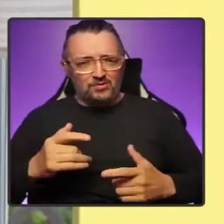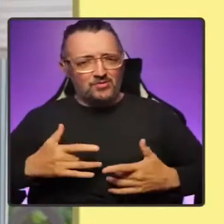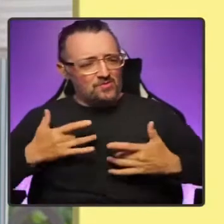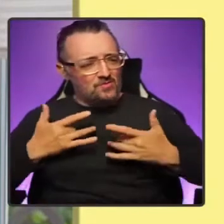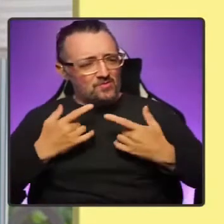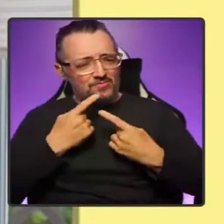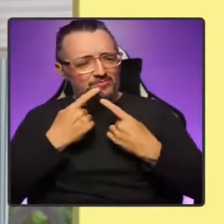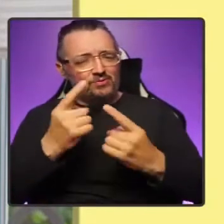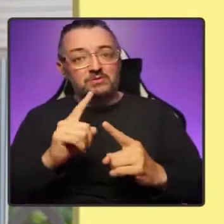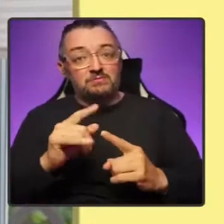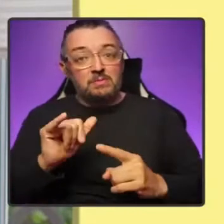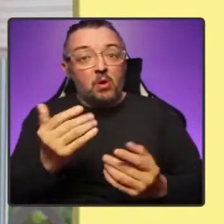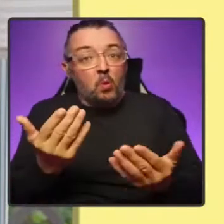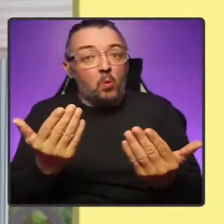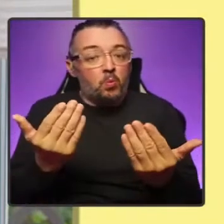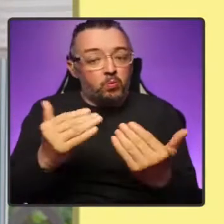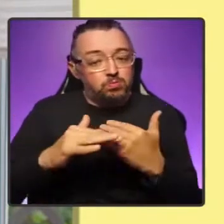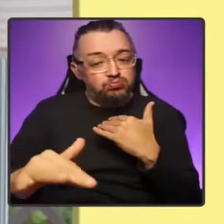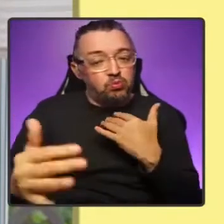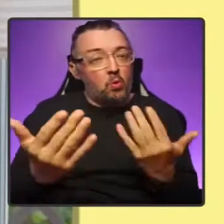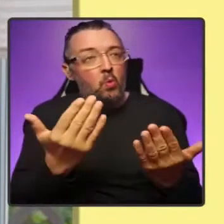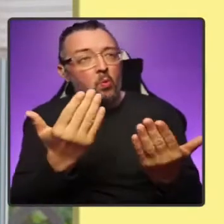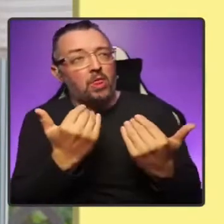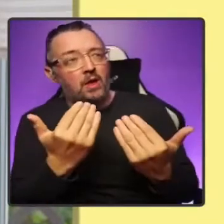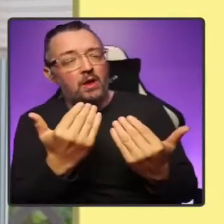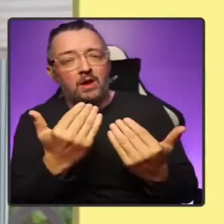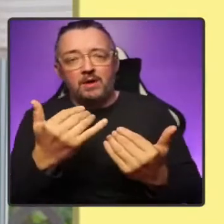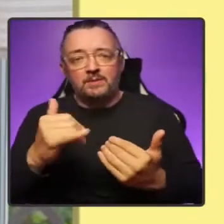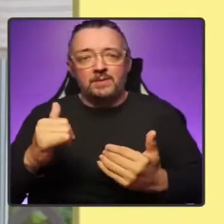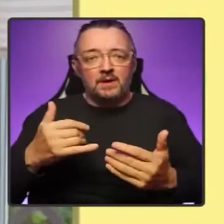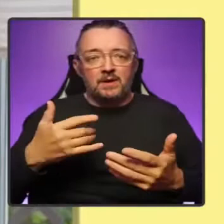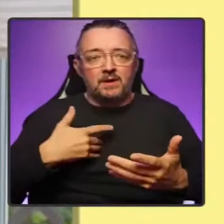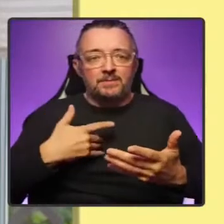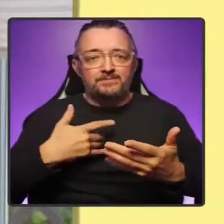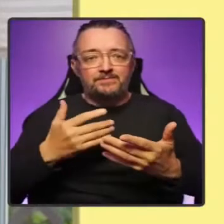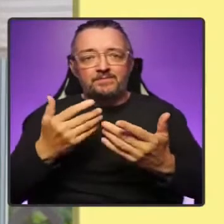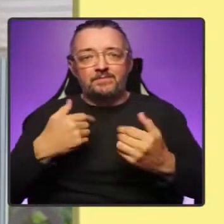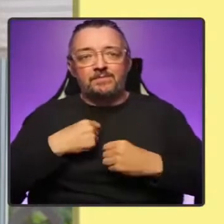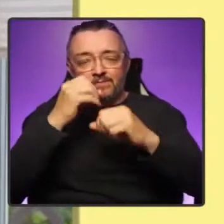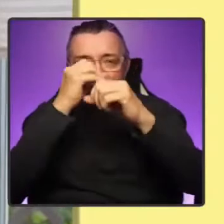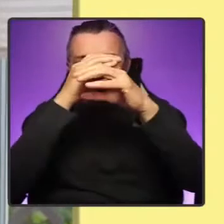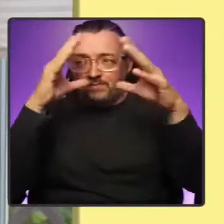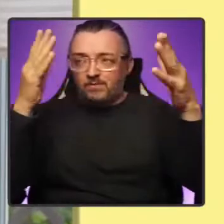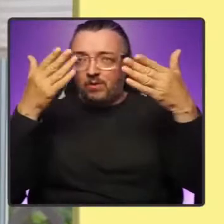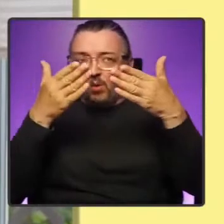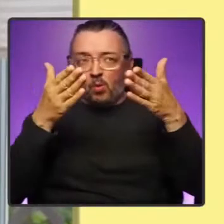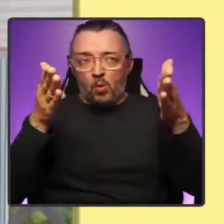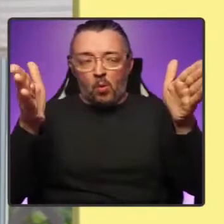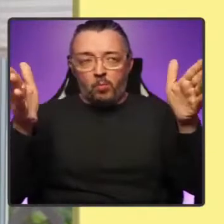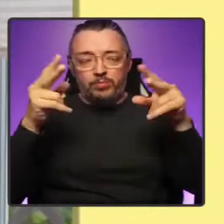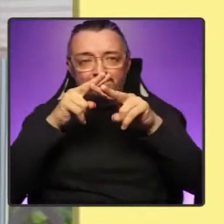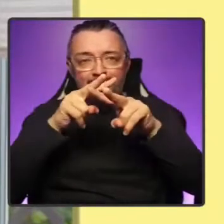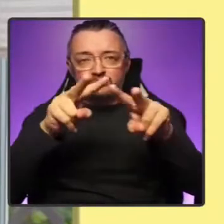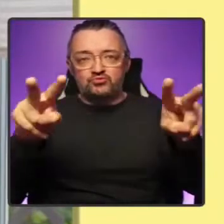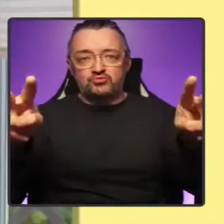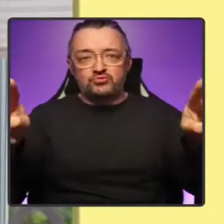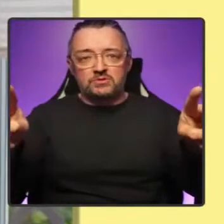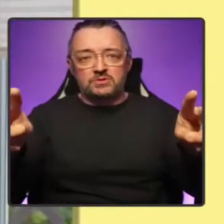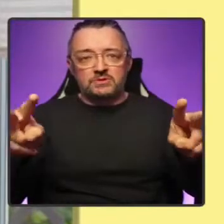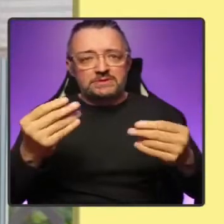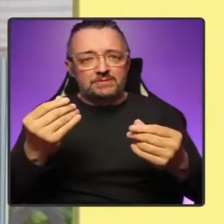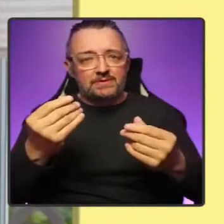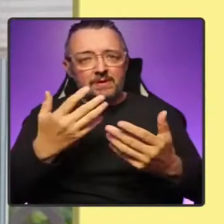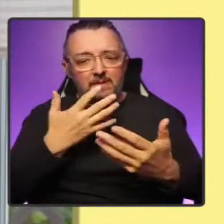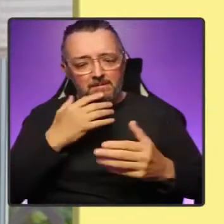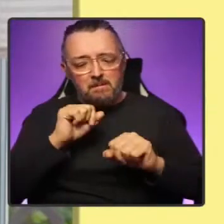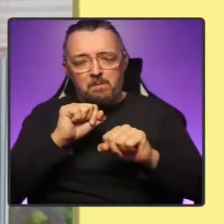hopefully. Something that opened out our vision and sense of ourselves. Something about belonging not to those who